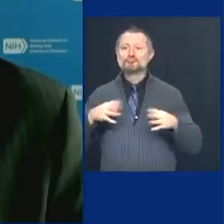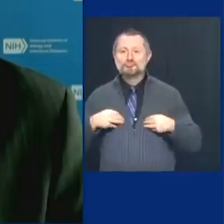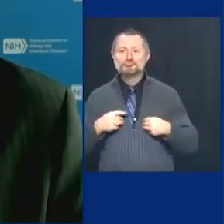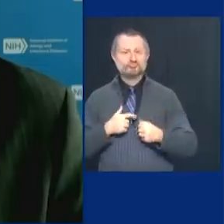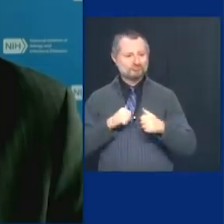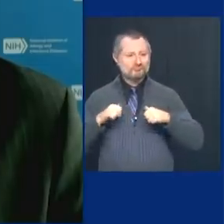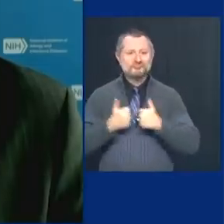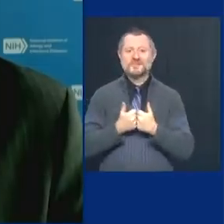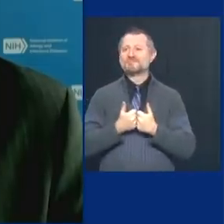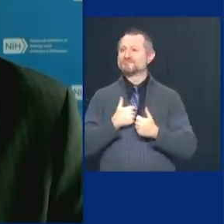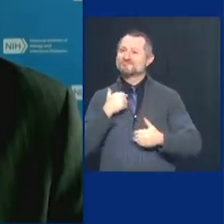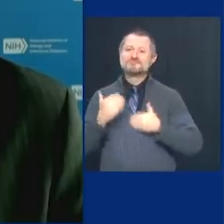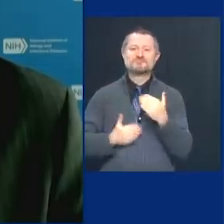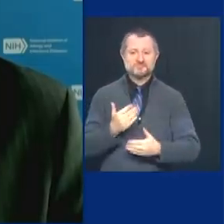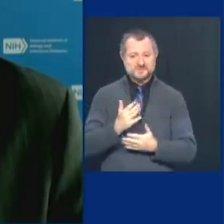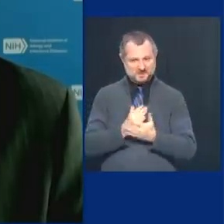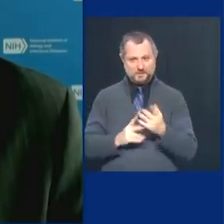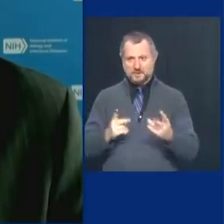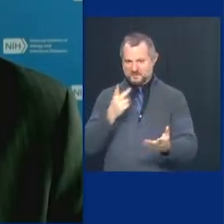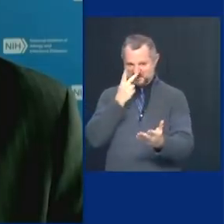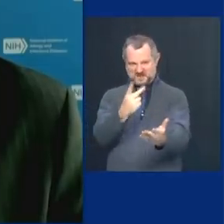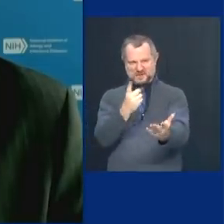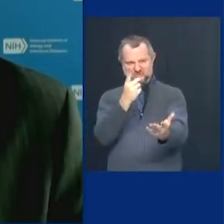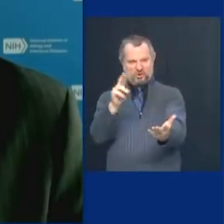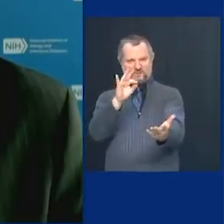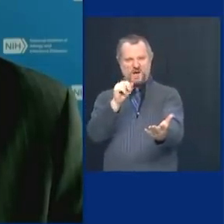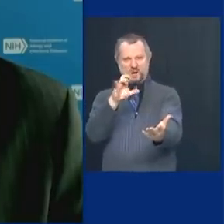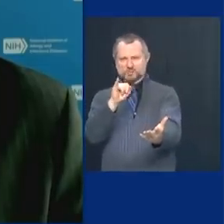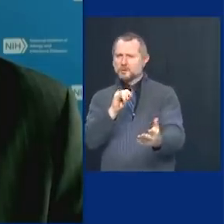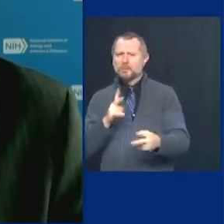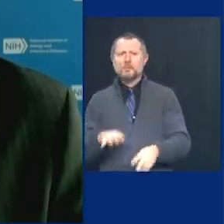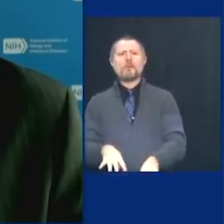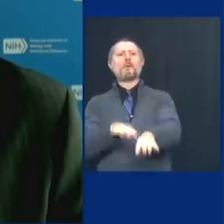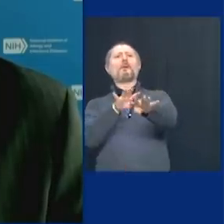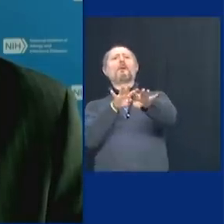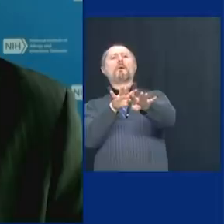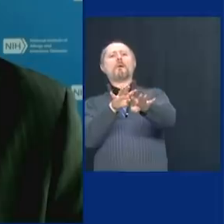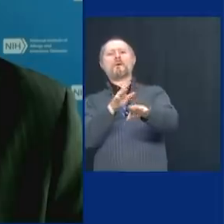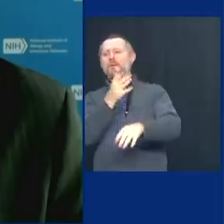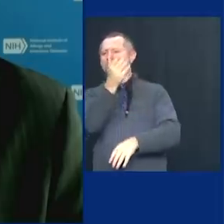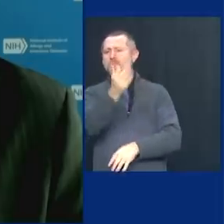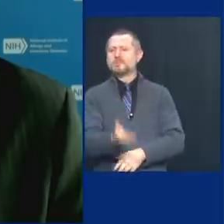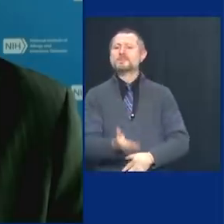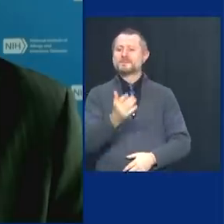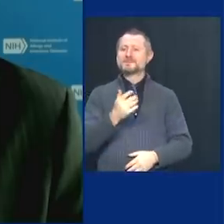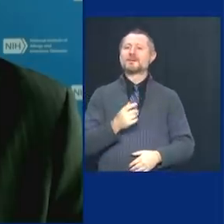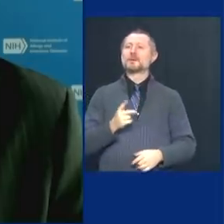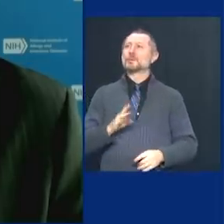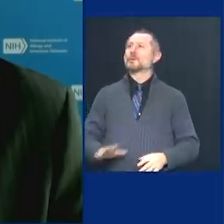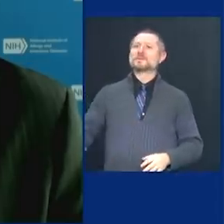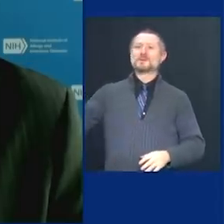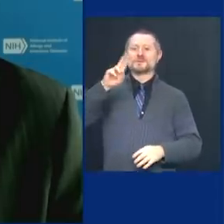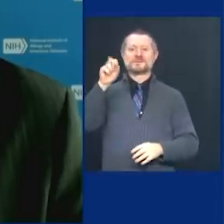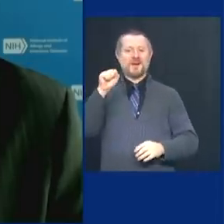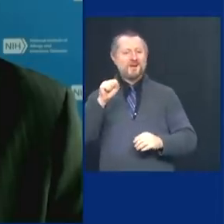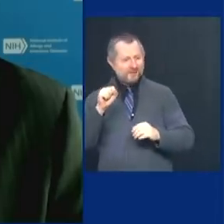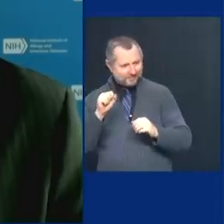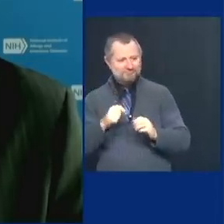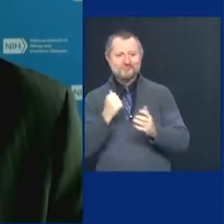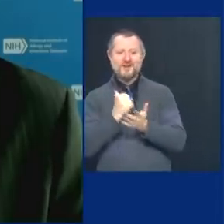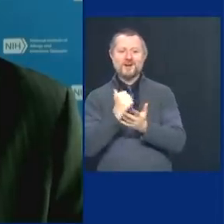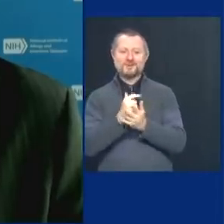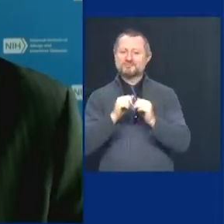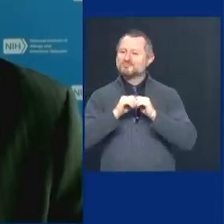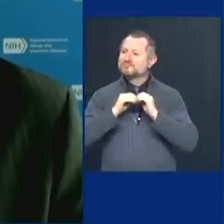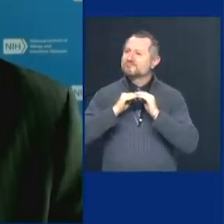it forged you into a rock that really stabilized this nation. So God bless you for what you did, doctor. And